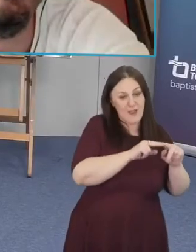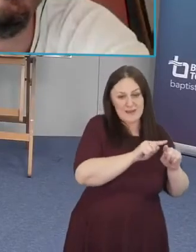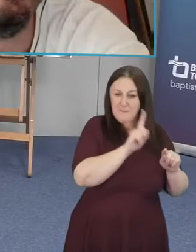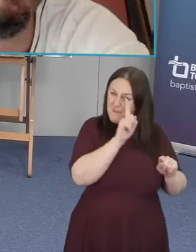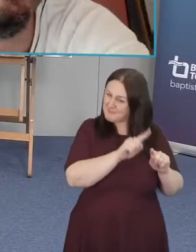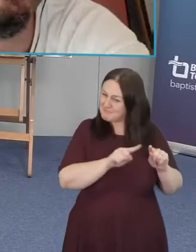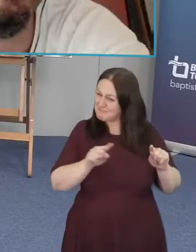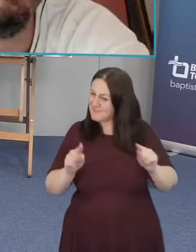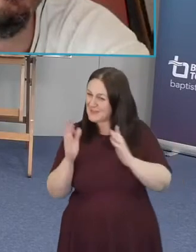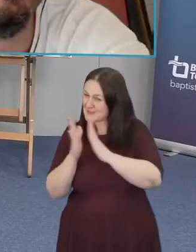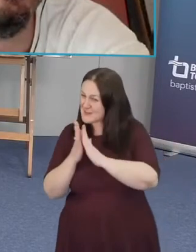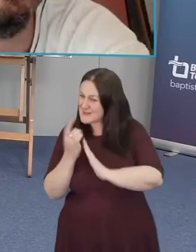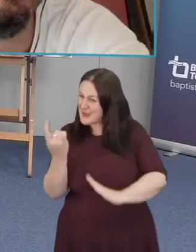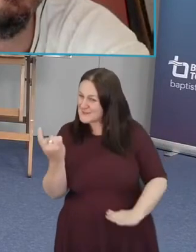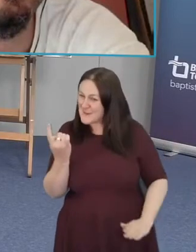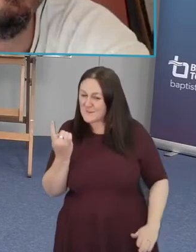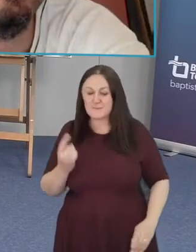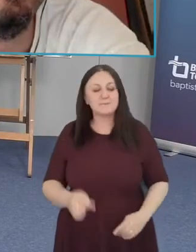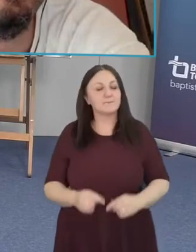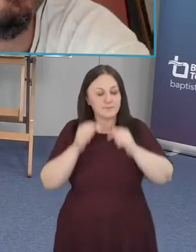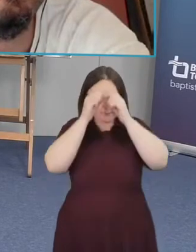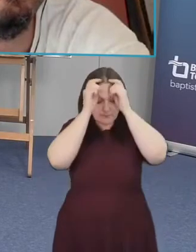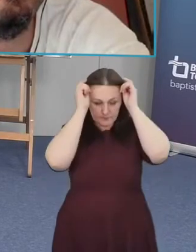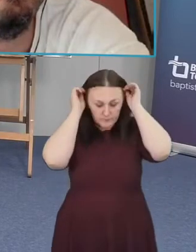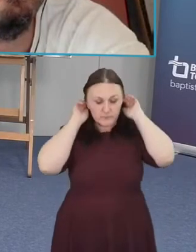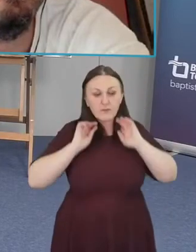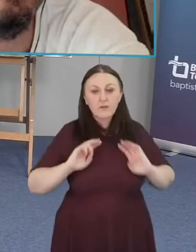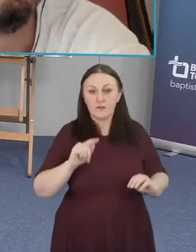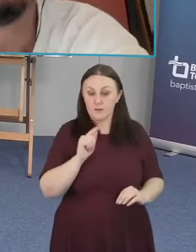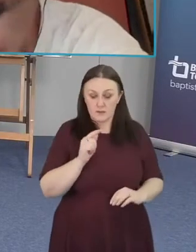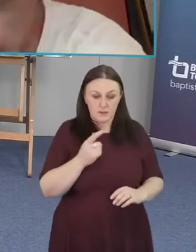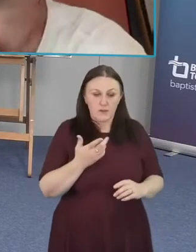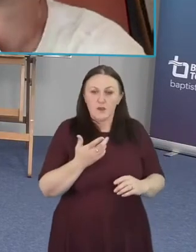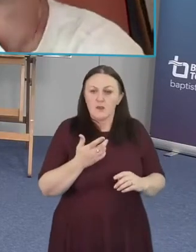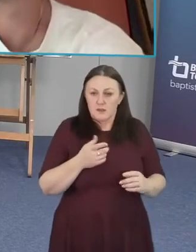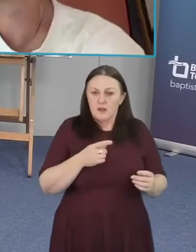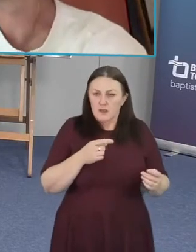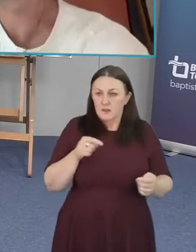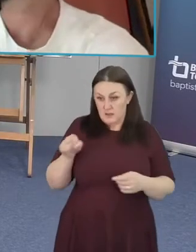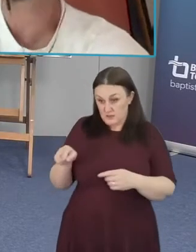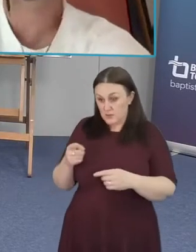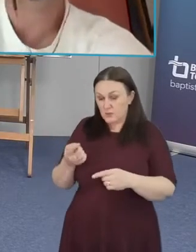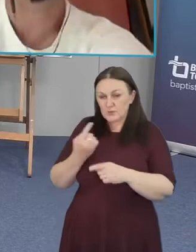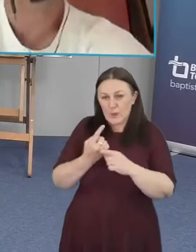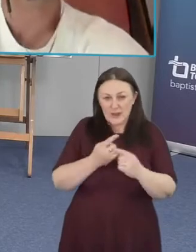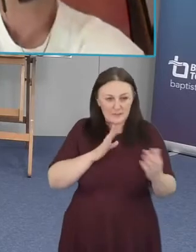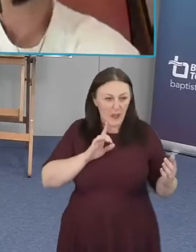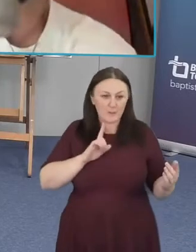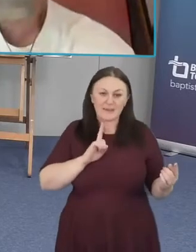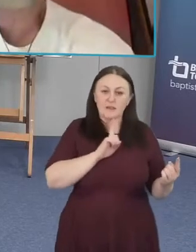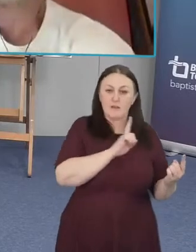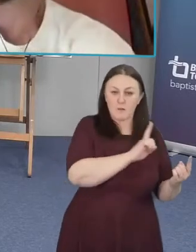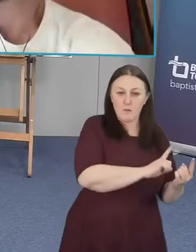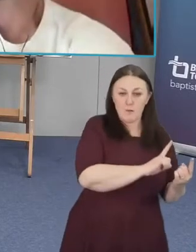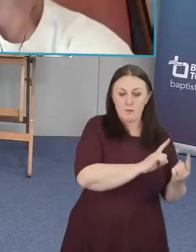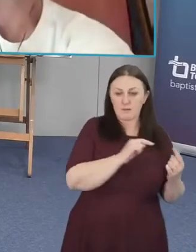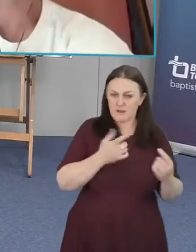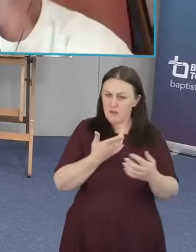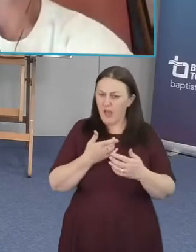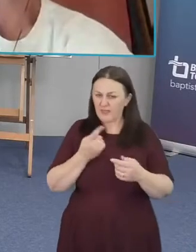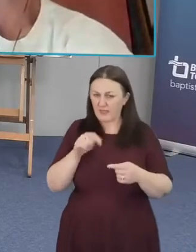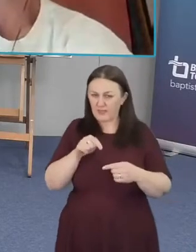it's interesting you pick up on the proximity question i think this is one that people have been wrestling with so a question coming in here from laura